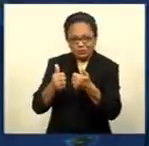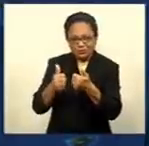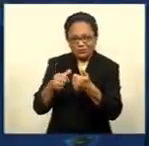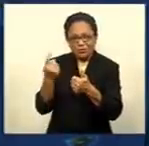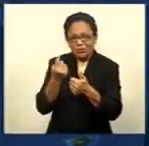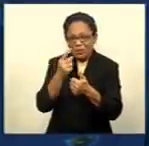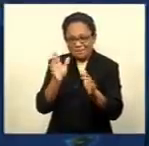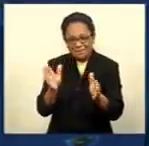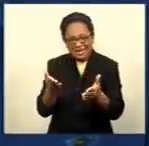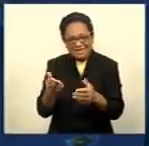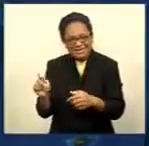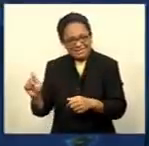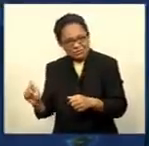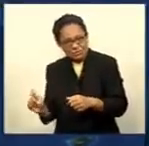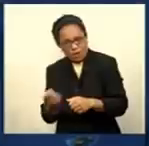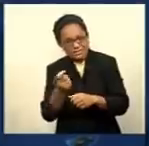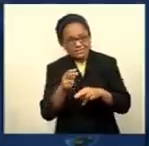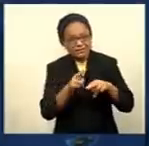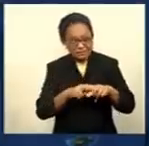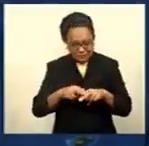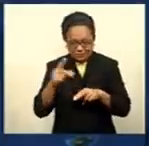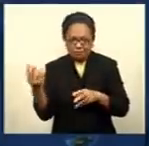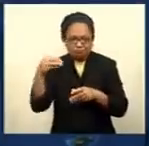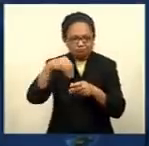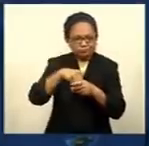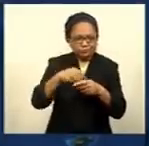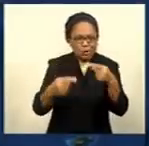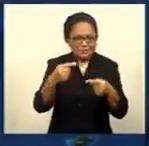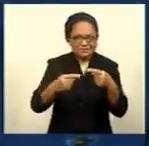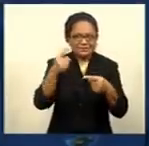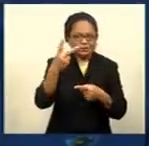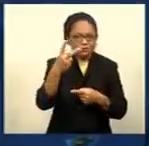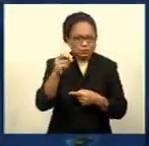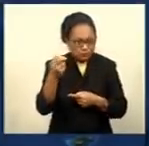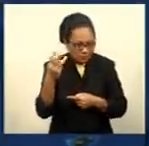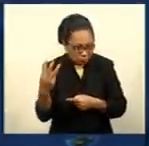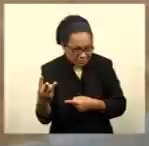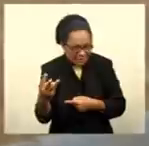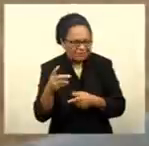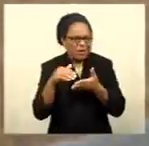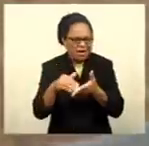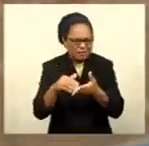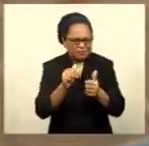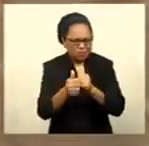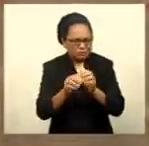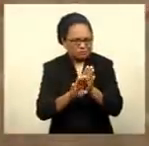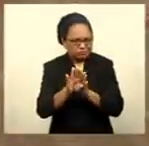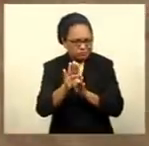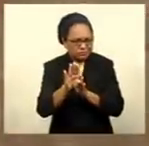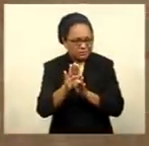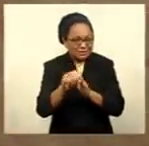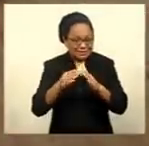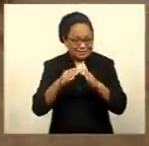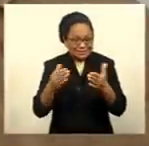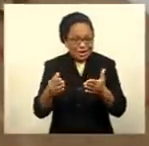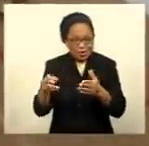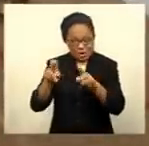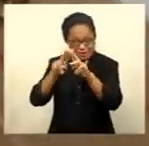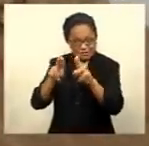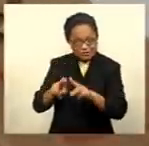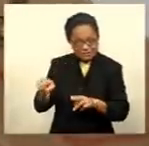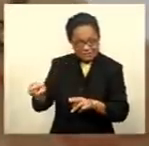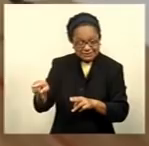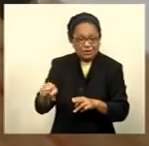participate in this tournament and for the development of the sport. At the moment, the federation is getting members